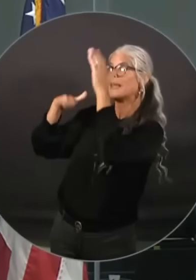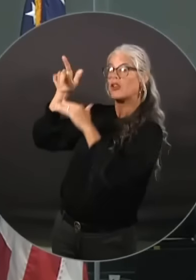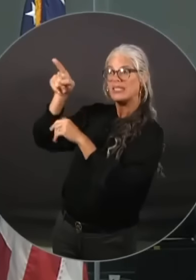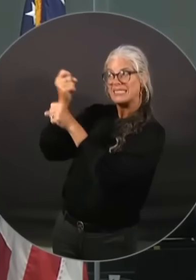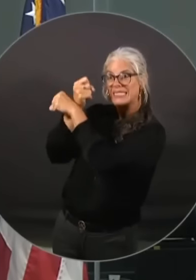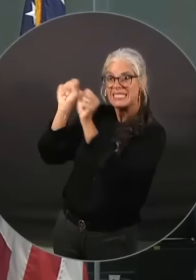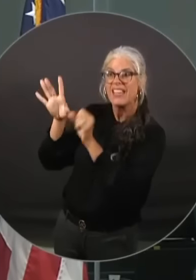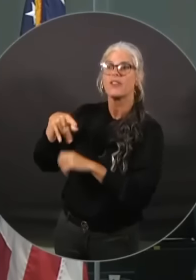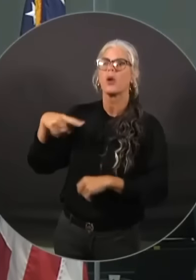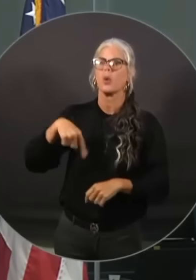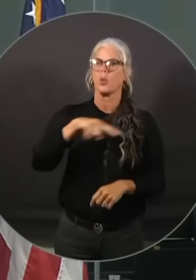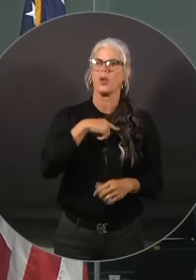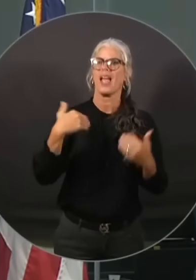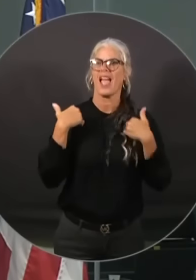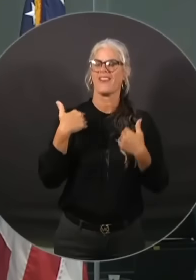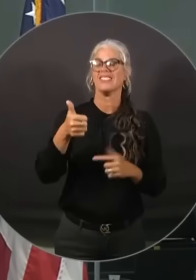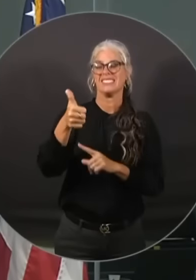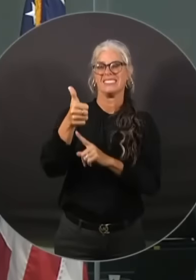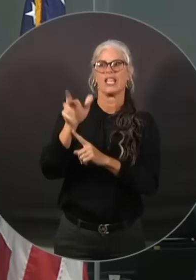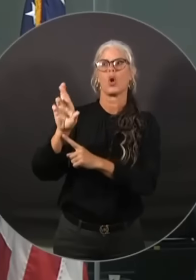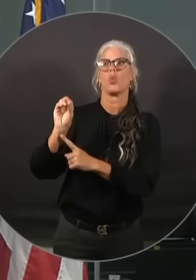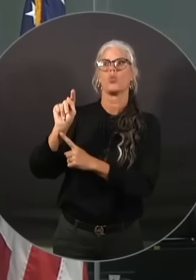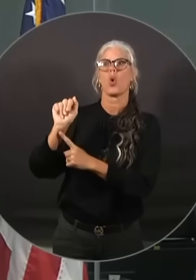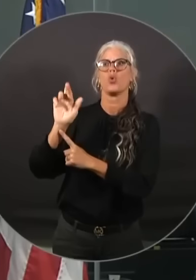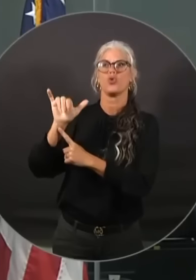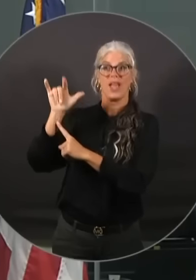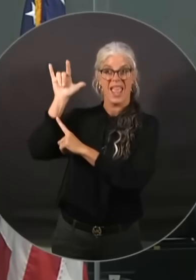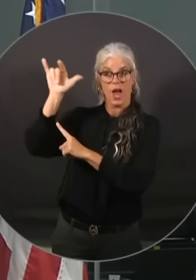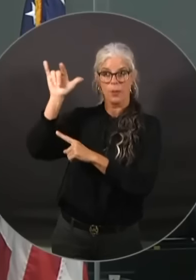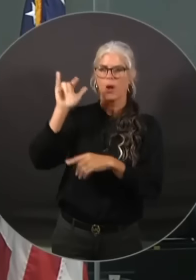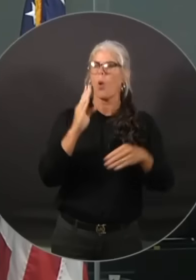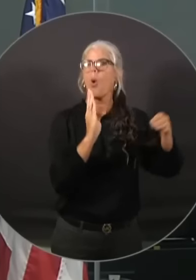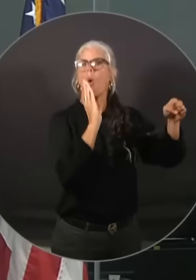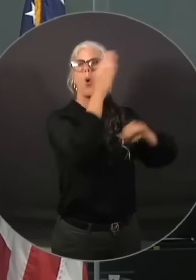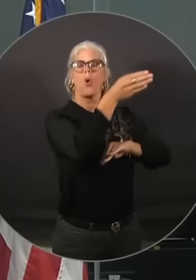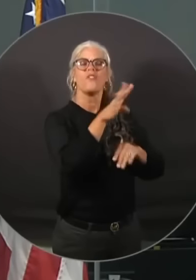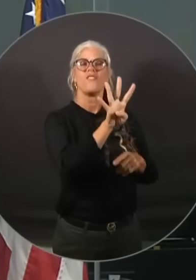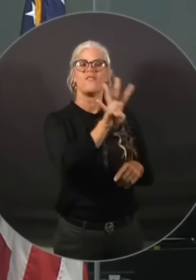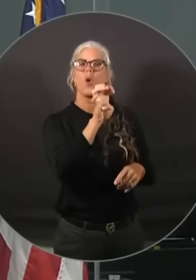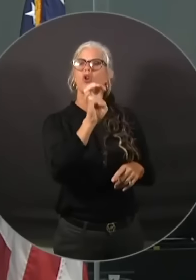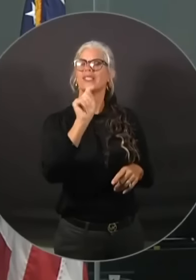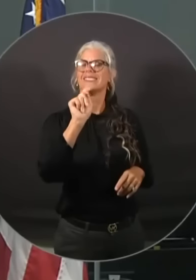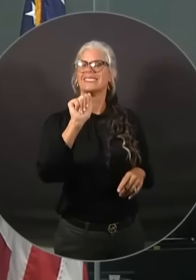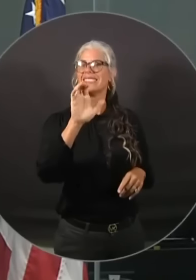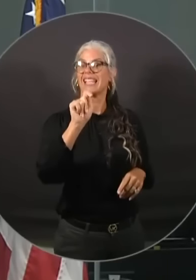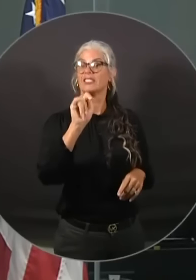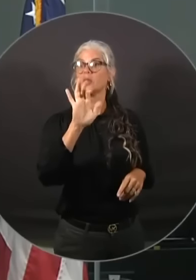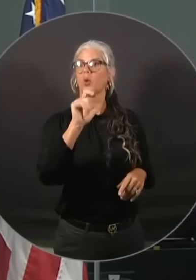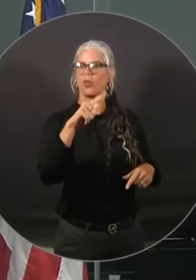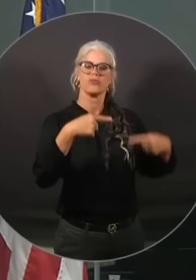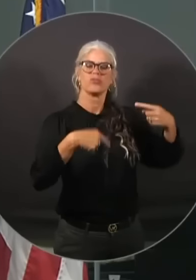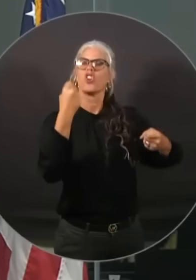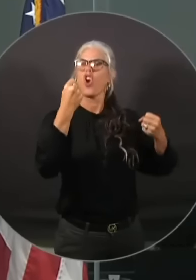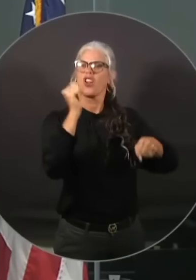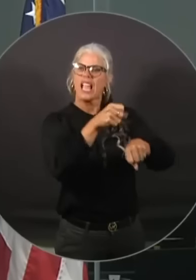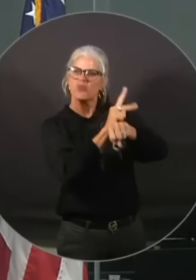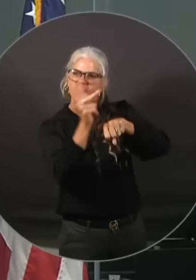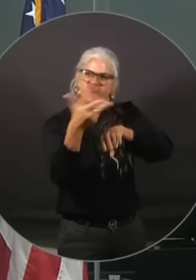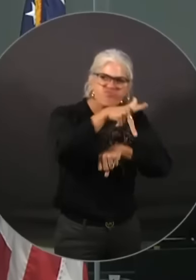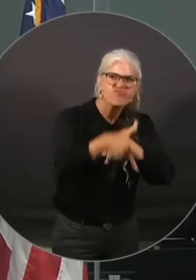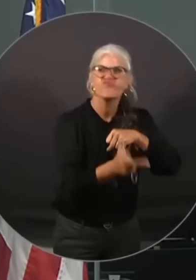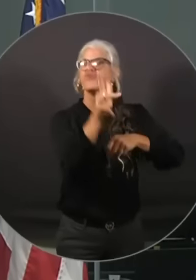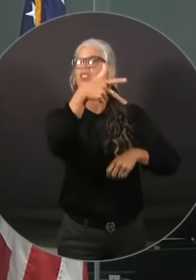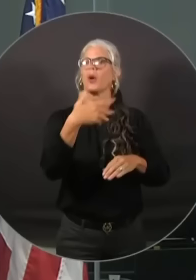aircraft and over 400 tactical vehicle stage to support relief operations. And we have our Florida State Guard where we have 100